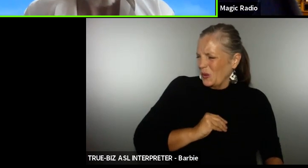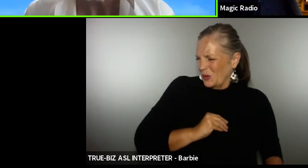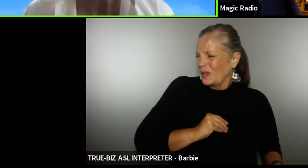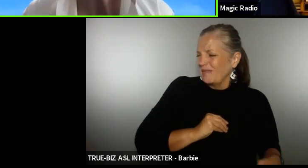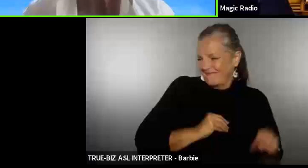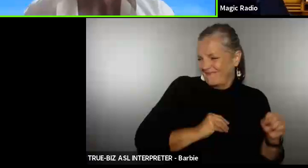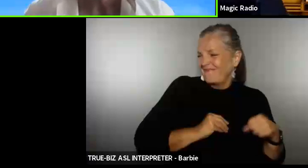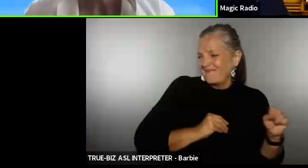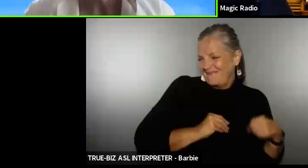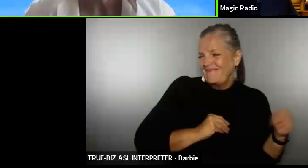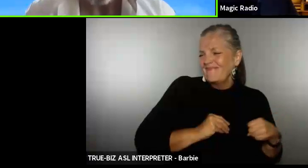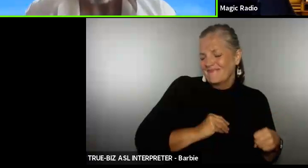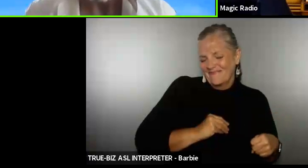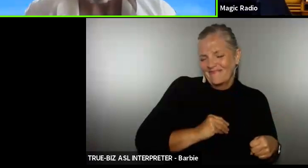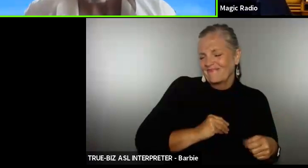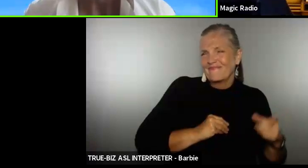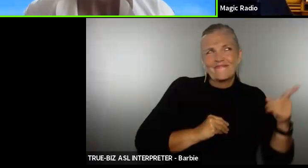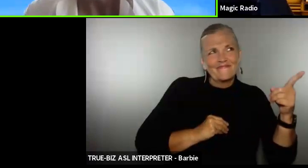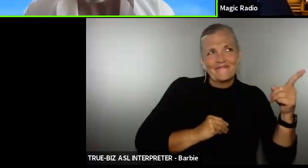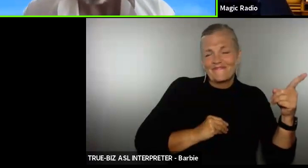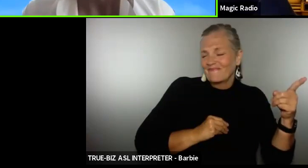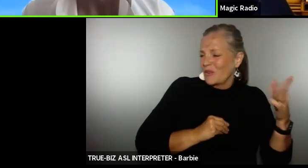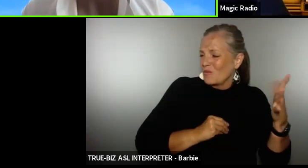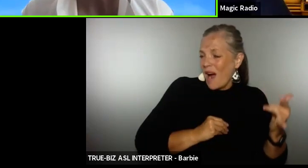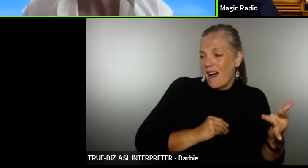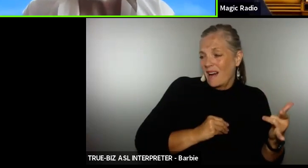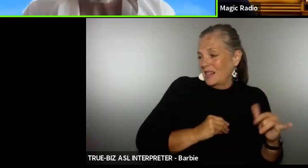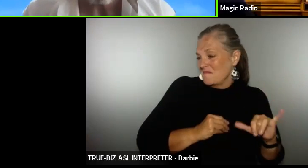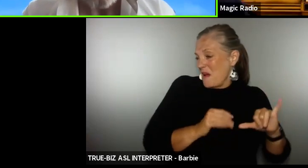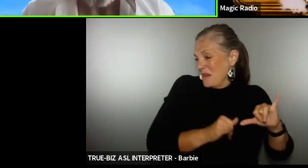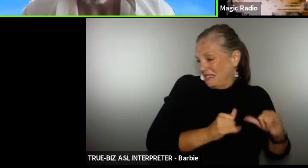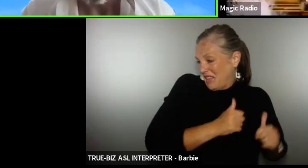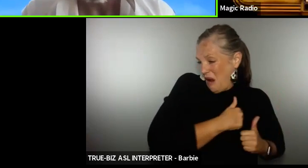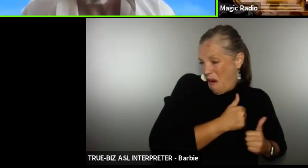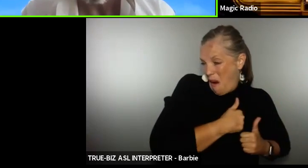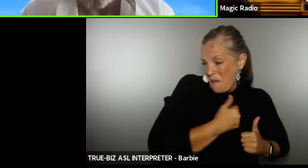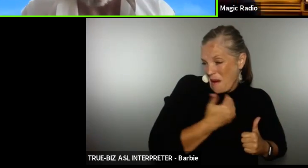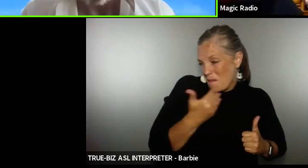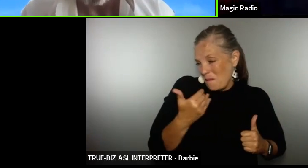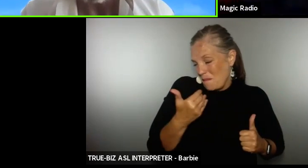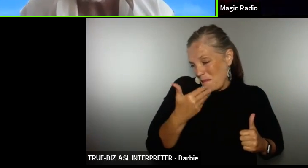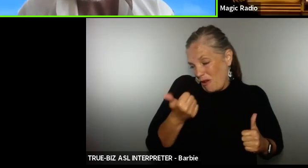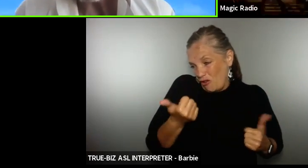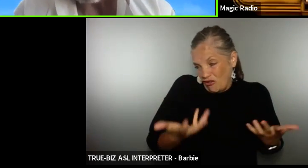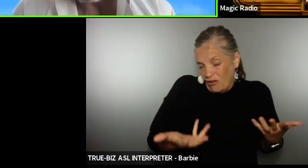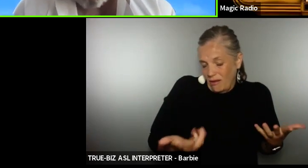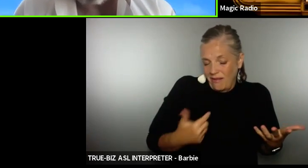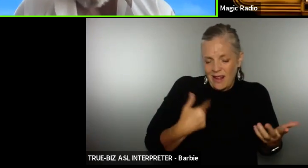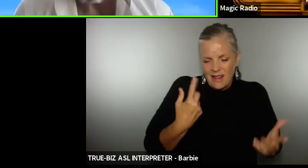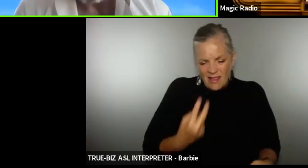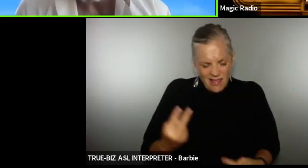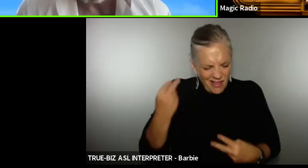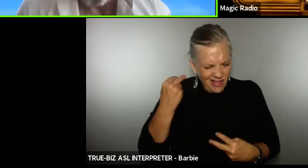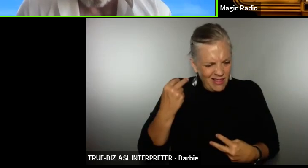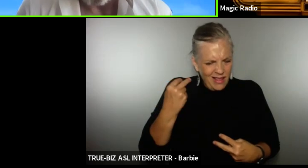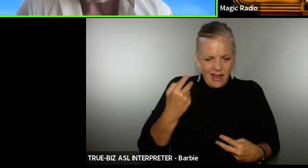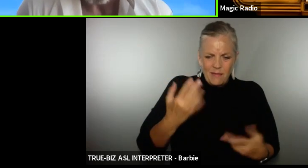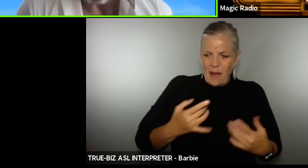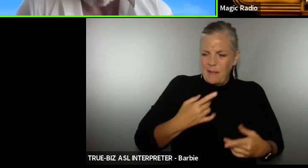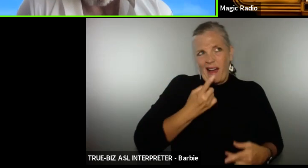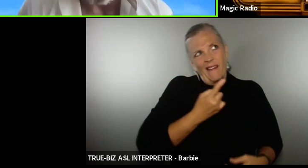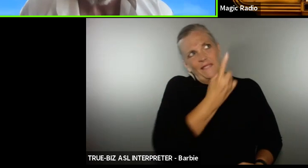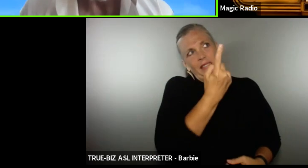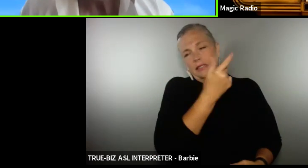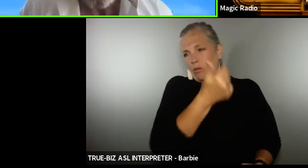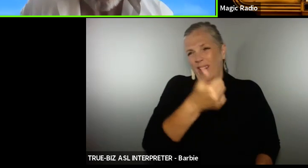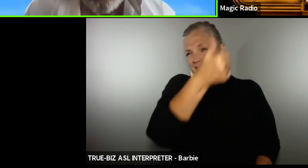I don't know you should have stayed in the army maybe I thought for a while that maybe I offended someone high up